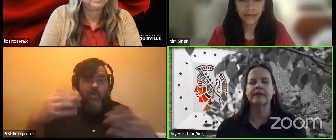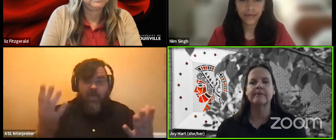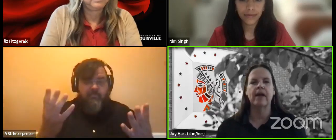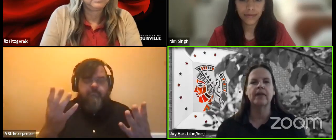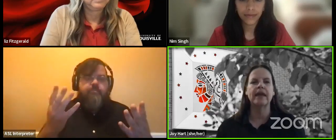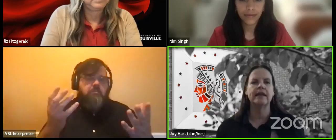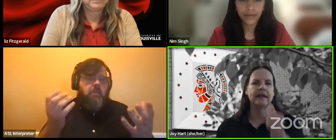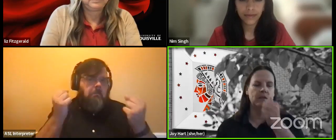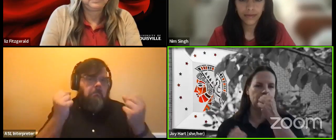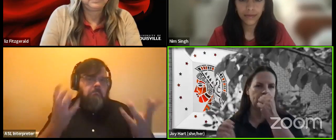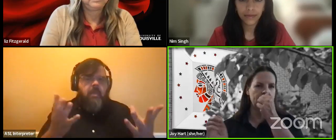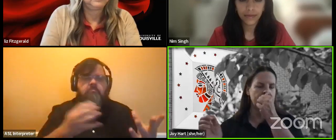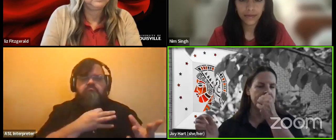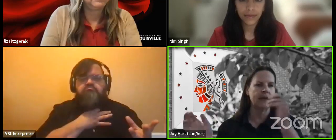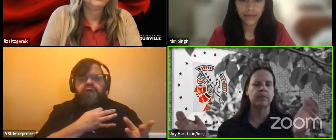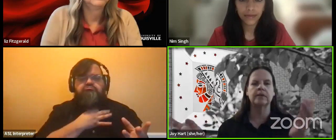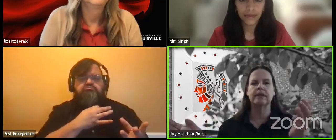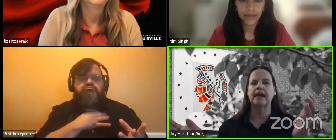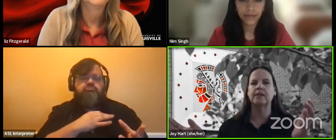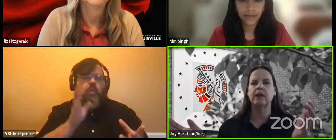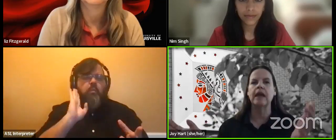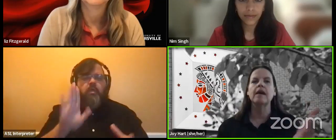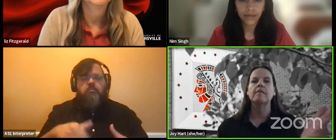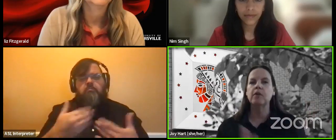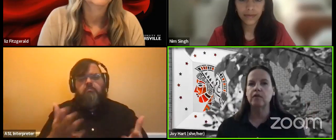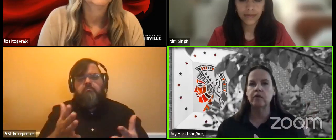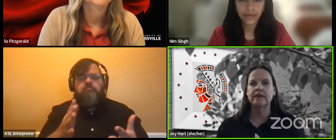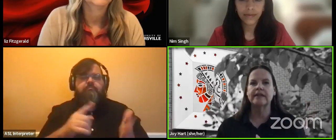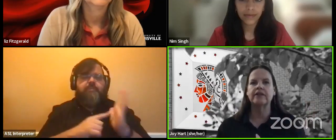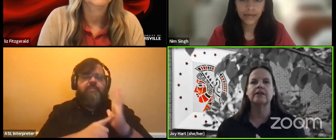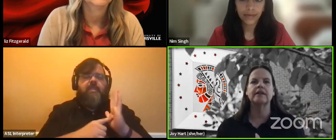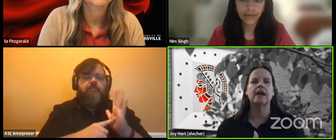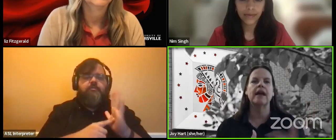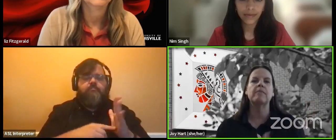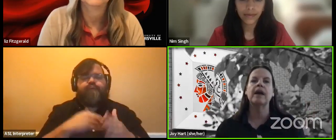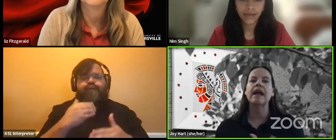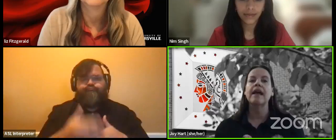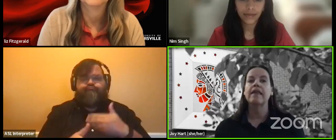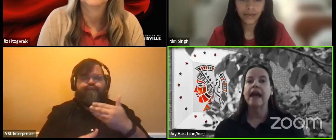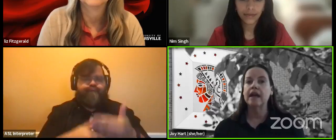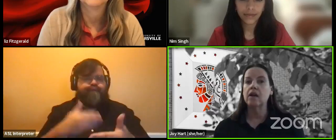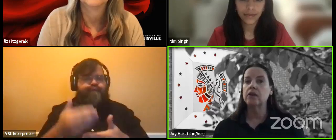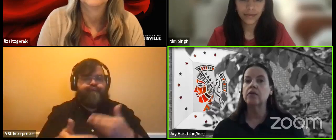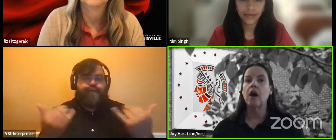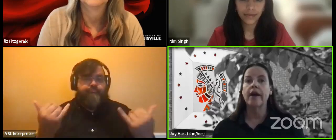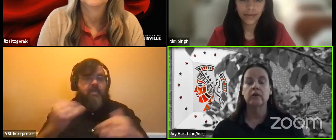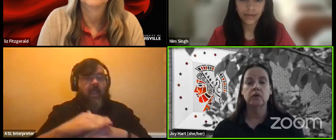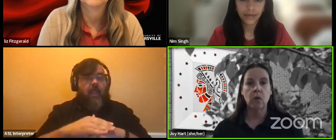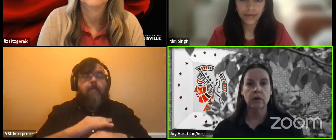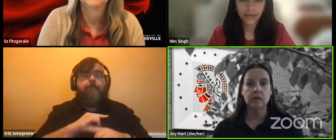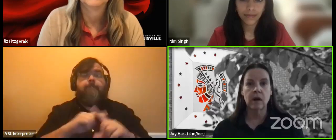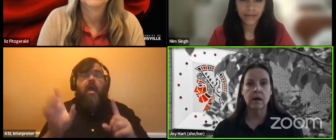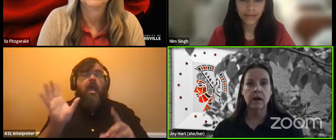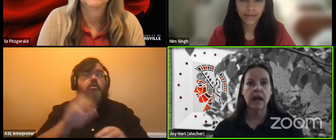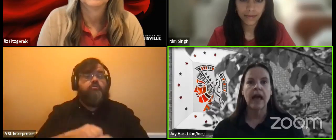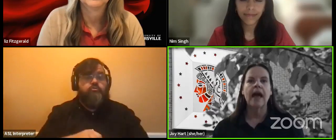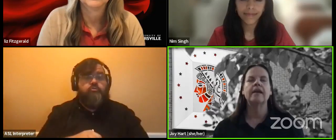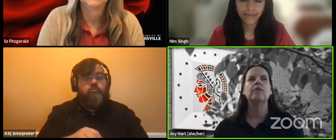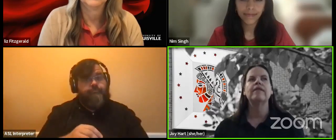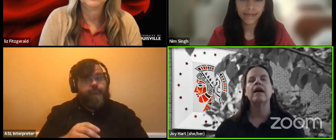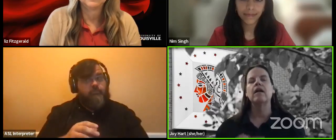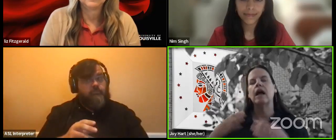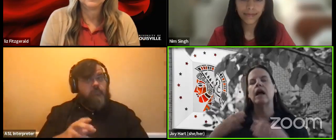questions about these, and we will give examples as we move through the session tonight. But they include honors coursework.